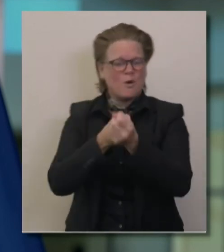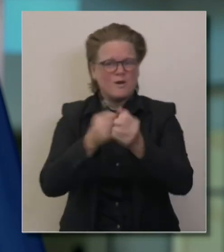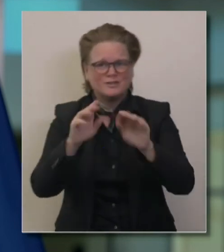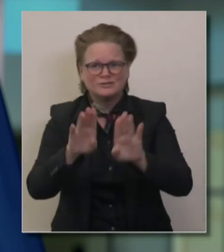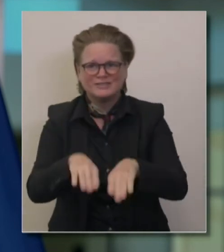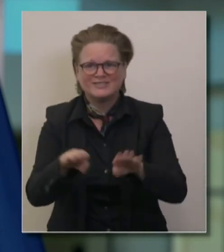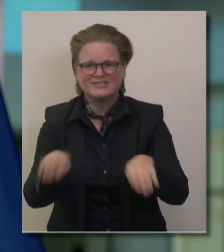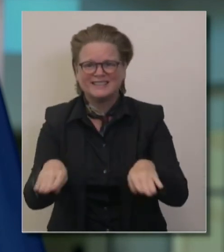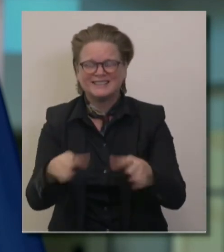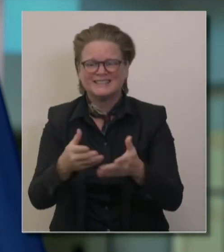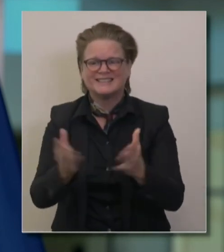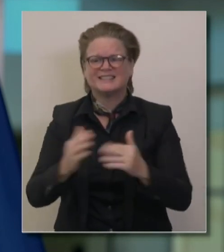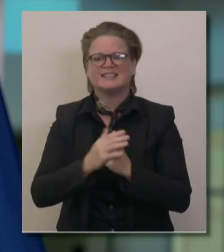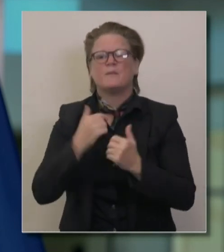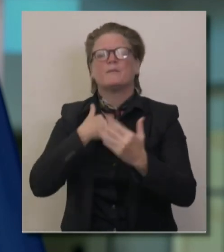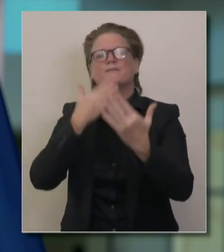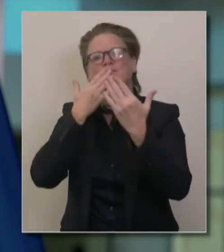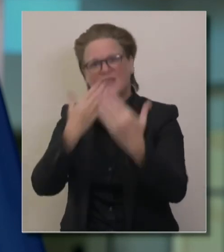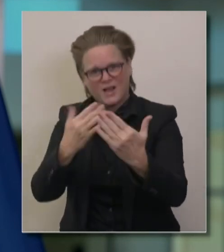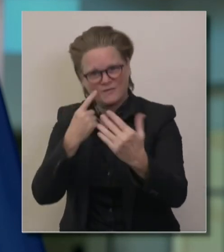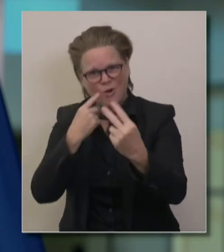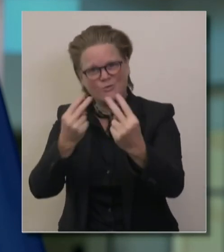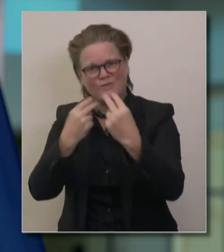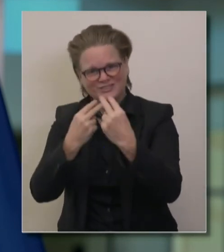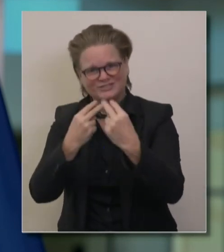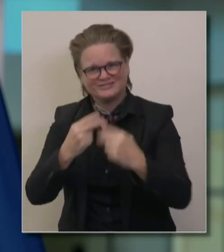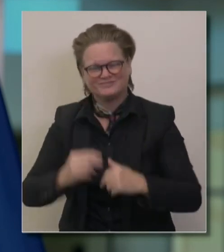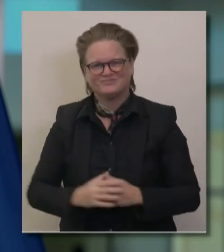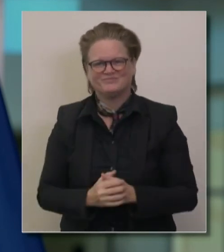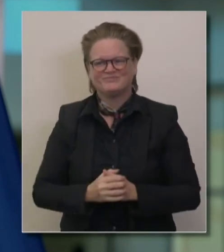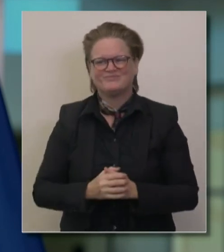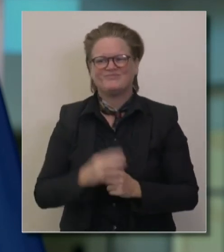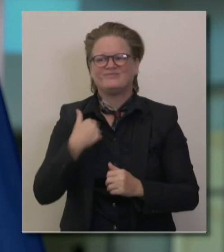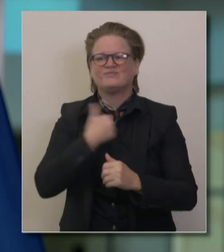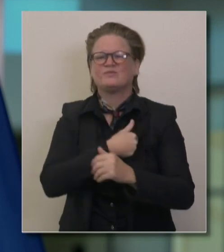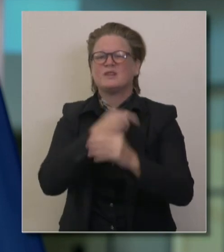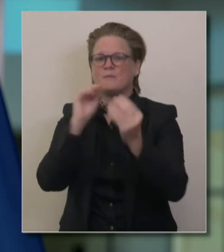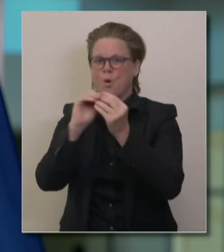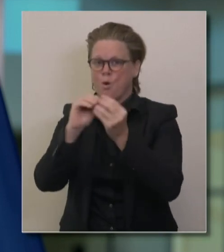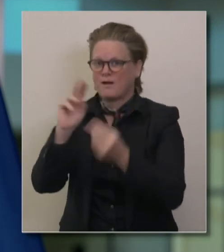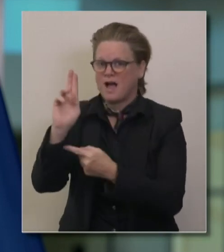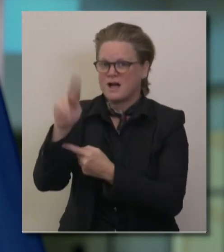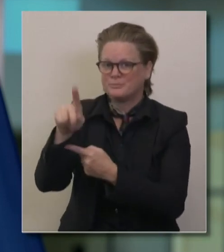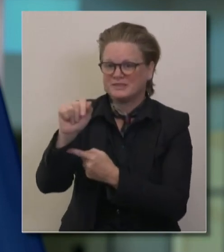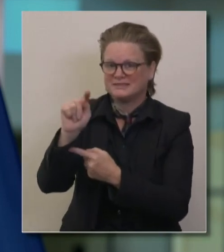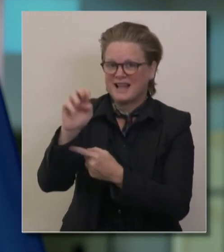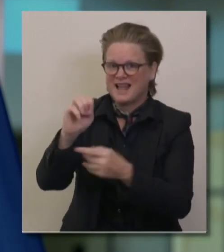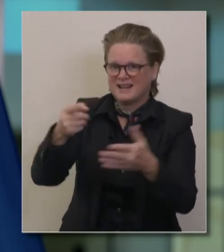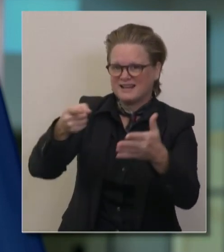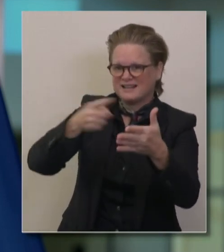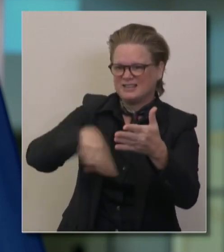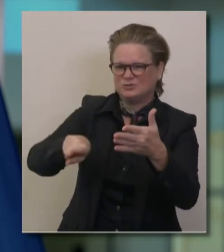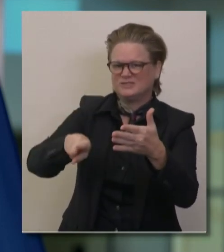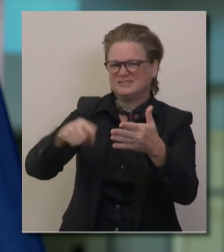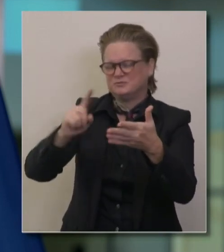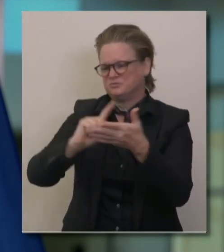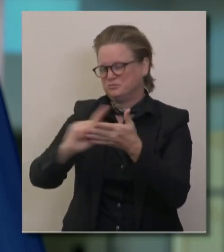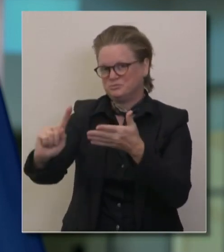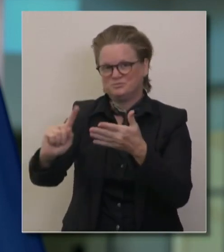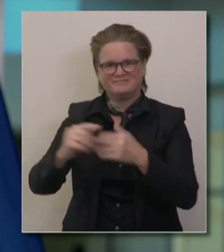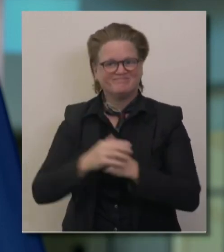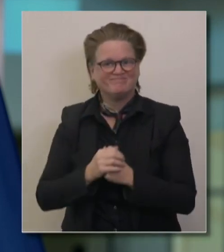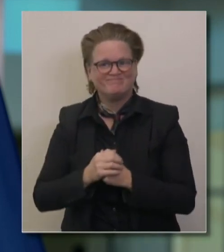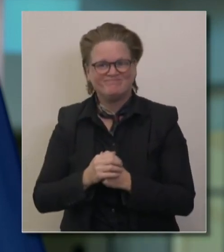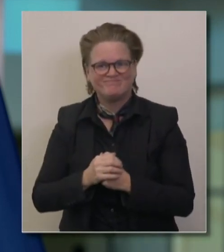that, I want to thank everybody for the opportunity to update. We'll be providing more updates over the course of this next week. I encourage everybody that wants more